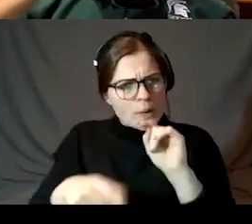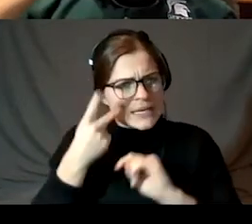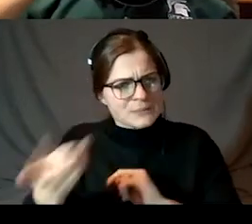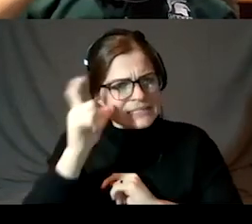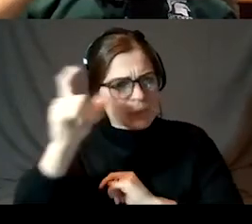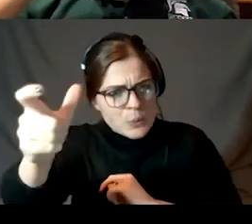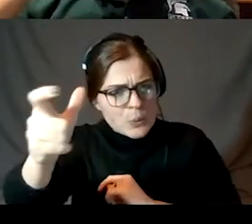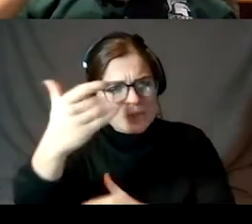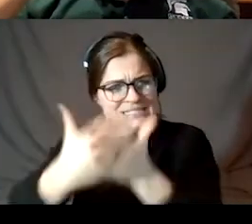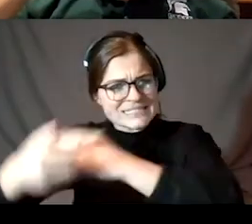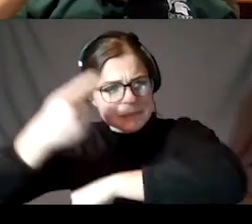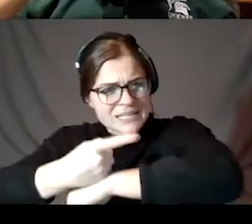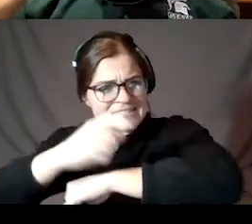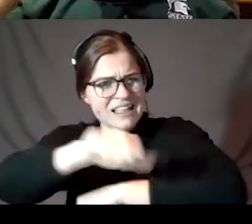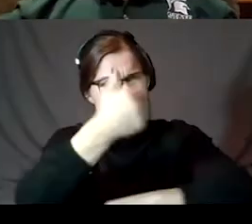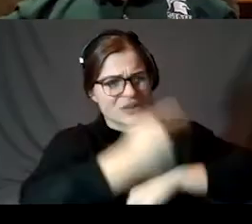and we can at others?